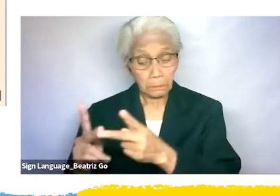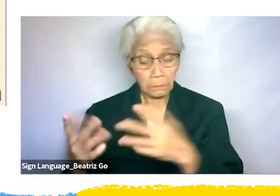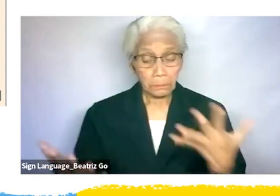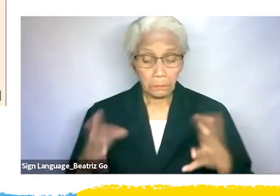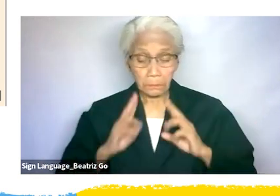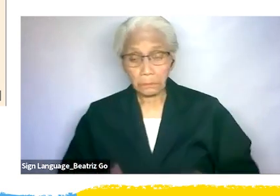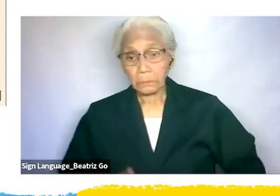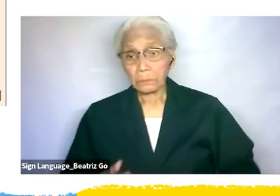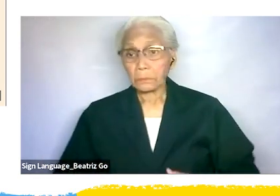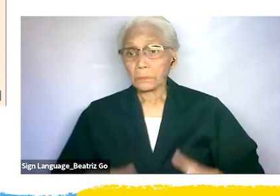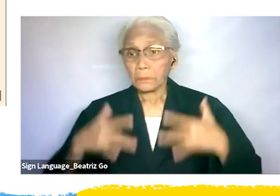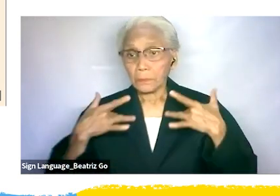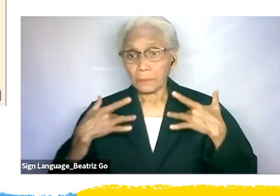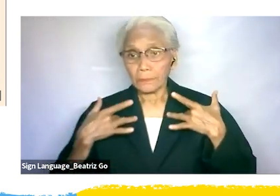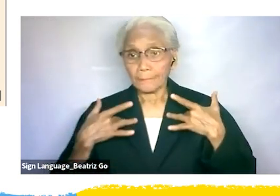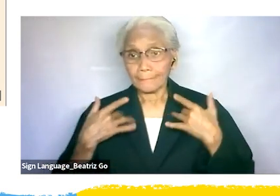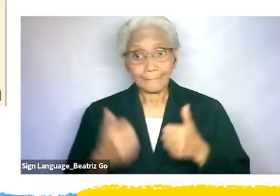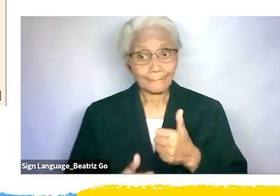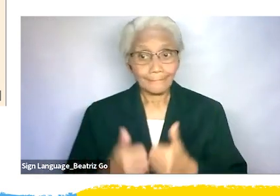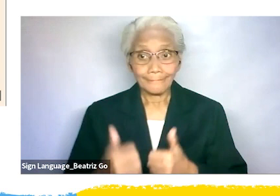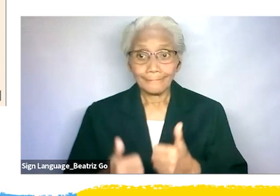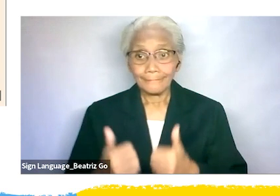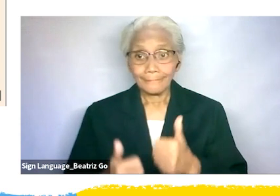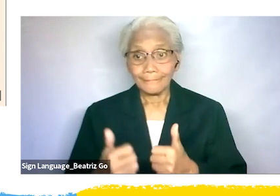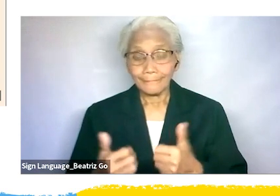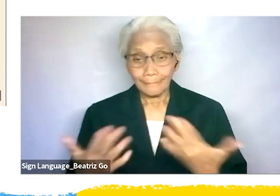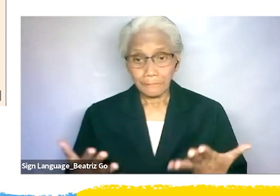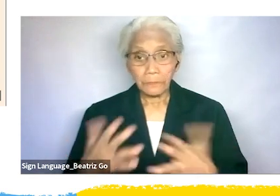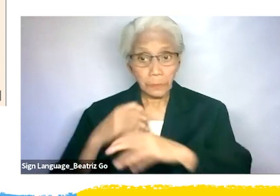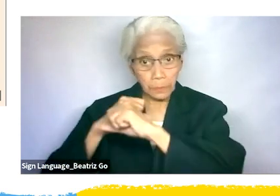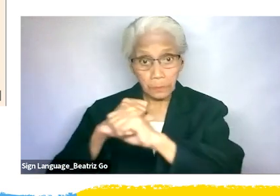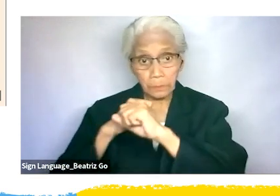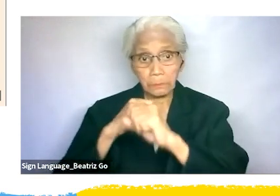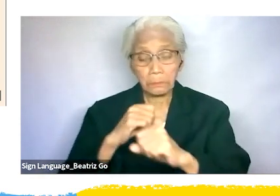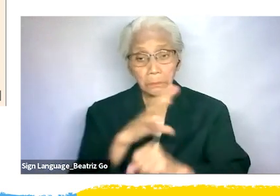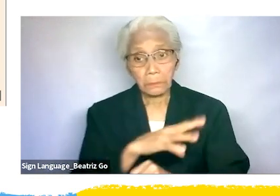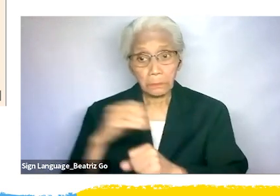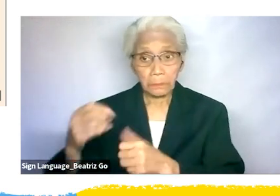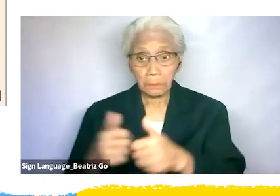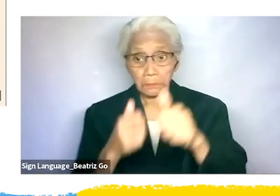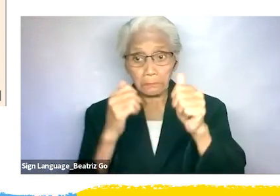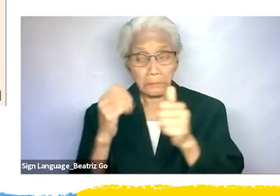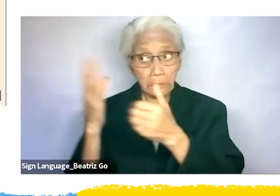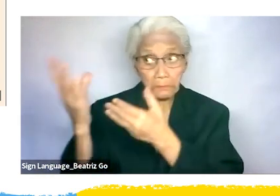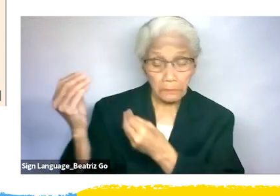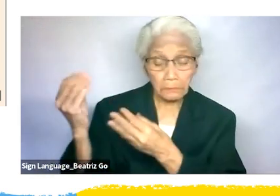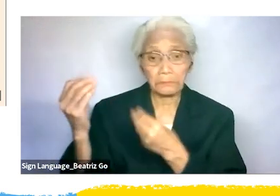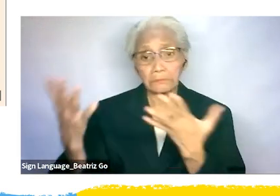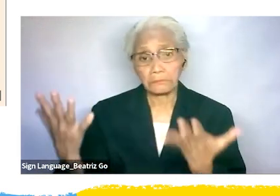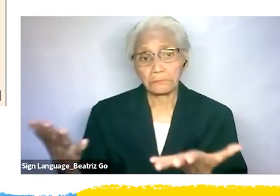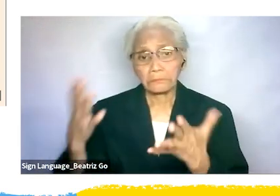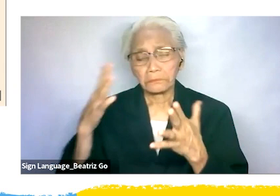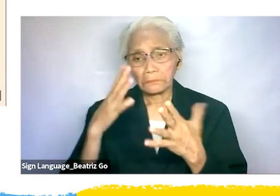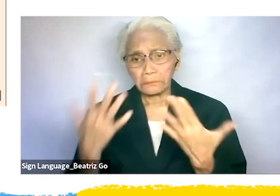strategy one to promote and follow up on all sectors of society to